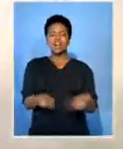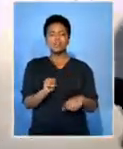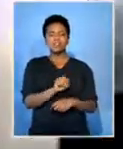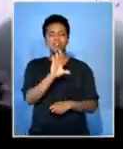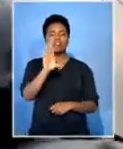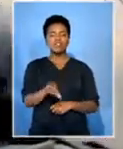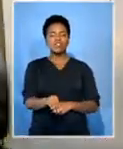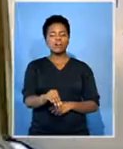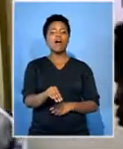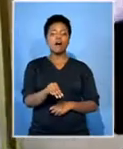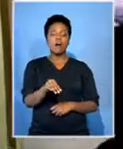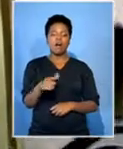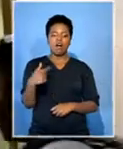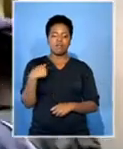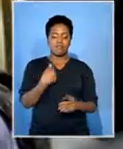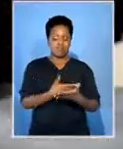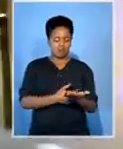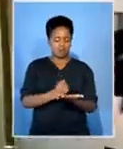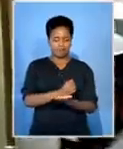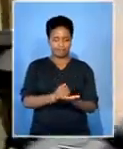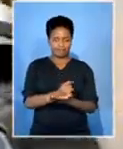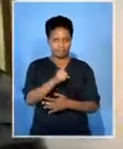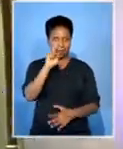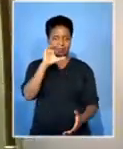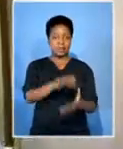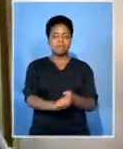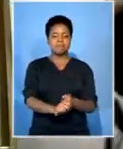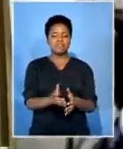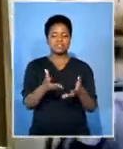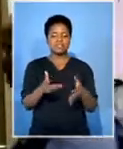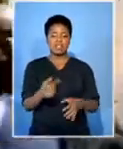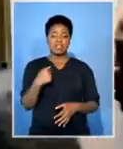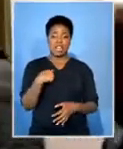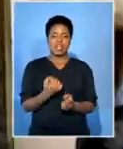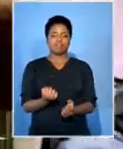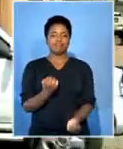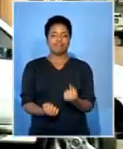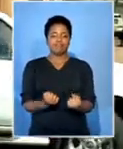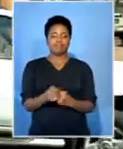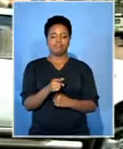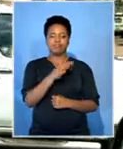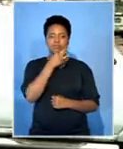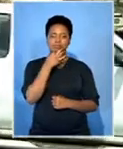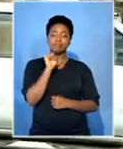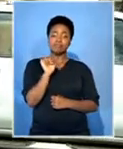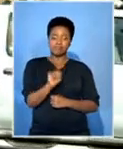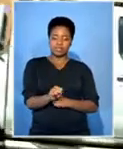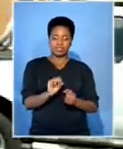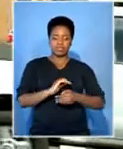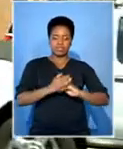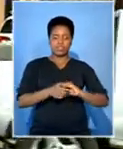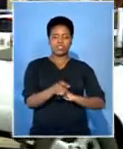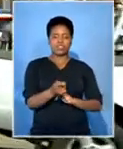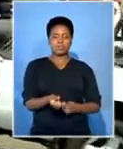Cratcher then sought the intervention from the Refugee Appeals Board. Pending his appeal, he was granted asylum seeker protection